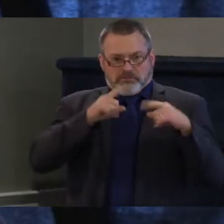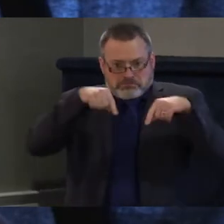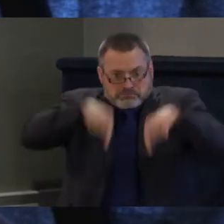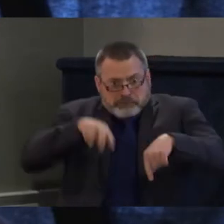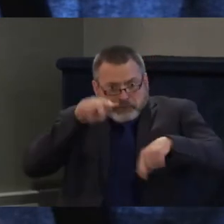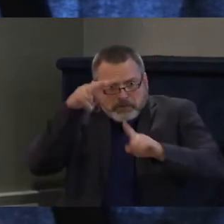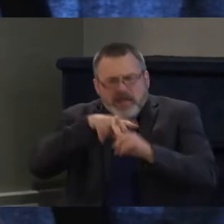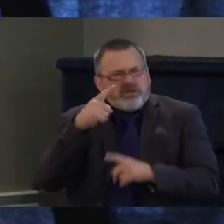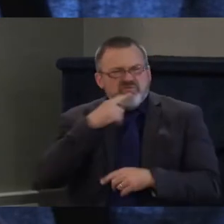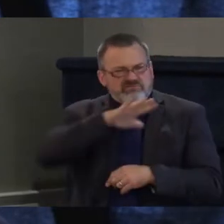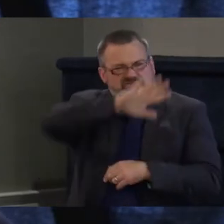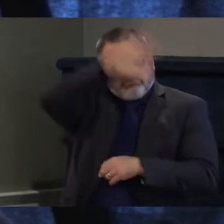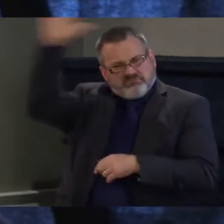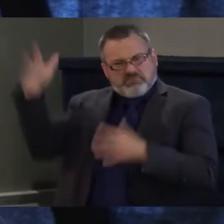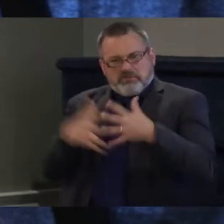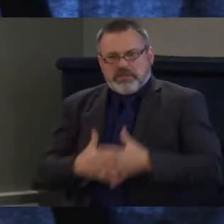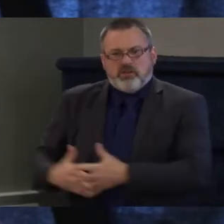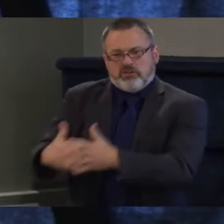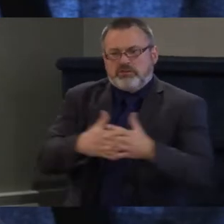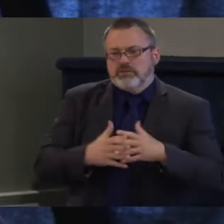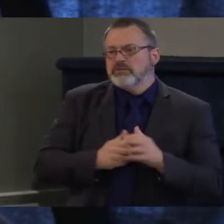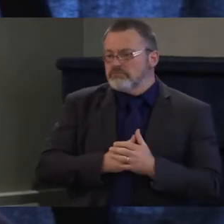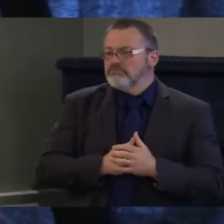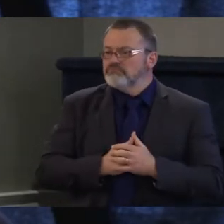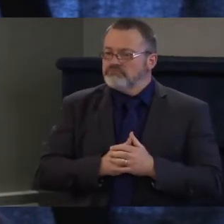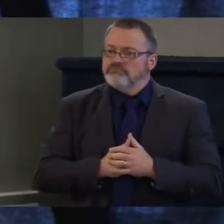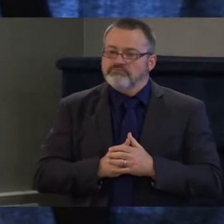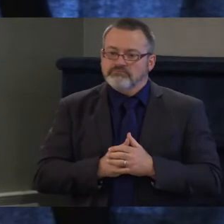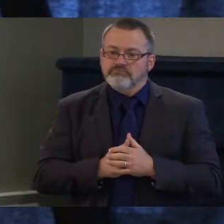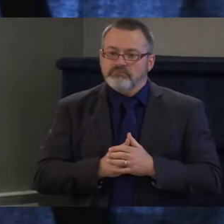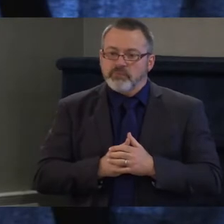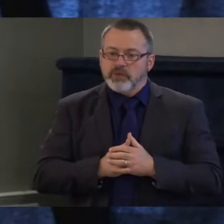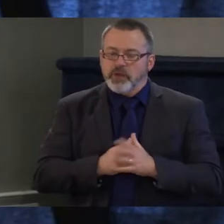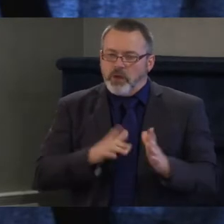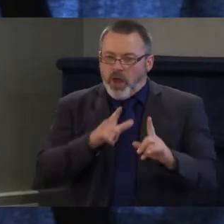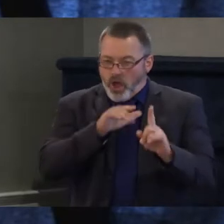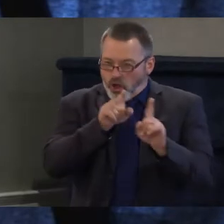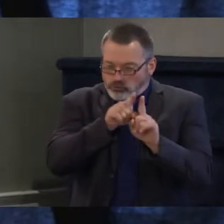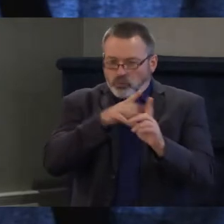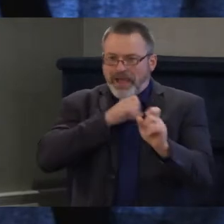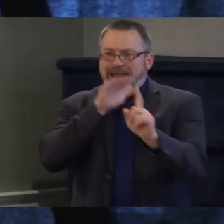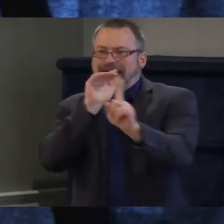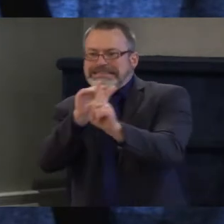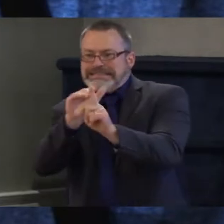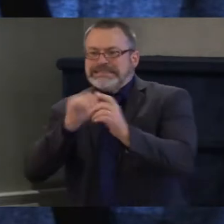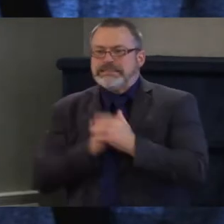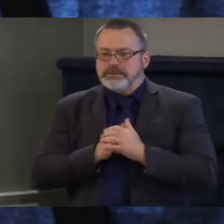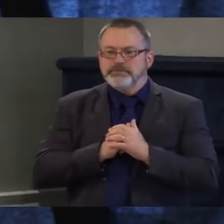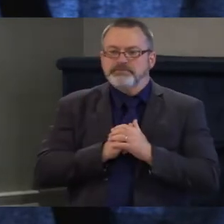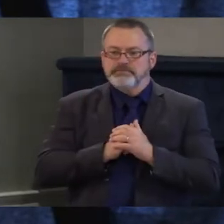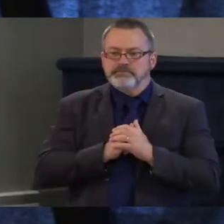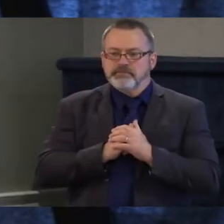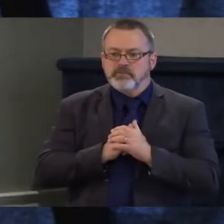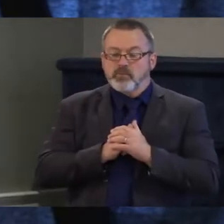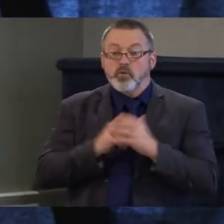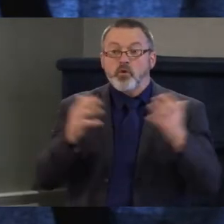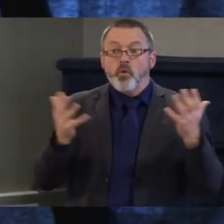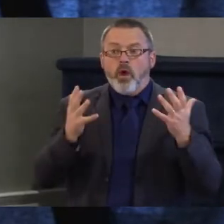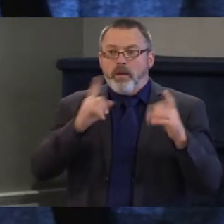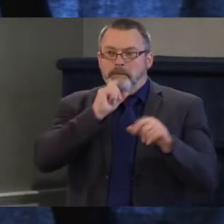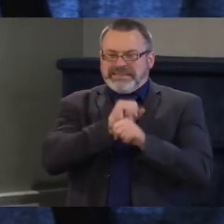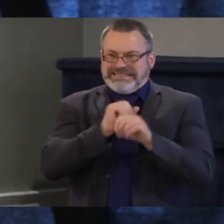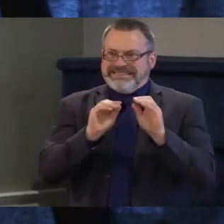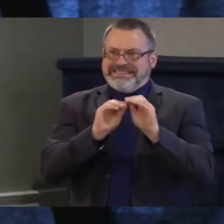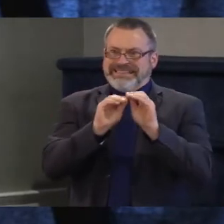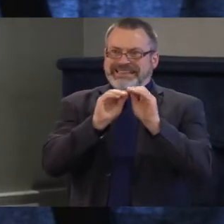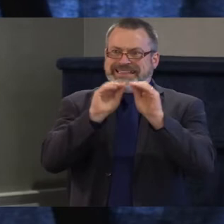The other 15 seconds. The other thing I want us to keep in mind is we need to be clear-eyed about the fact that there's going to be even more of a pinch